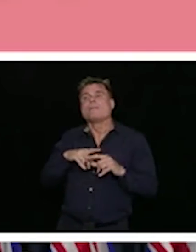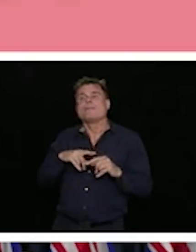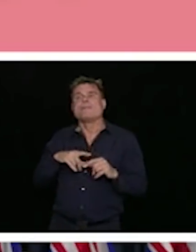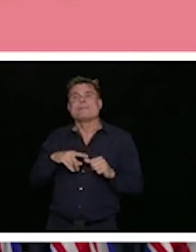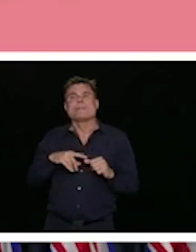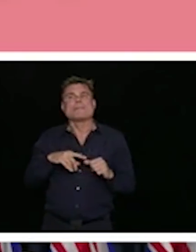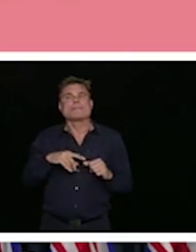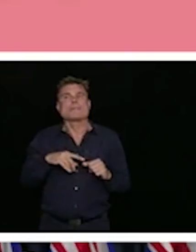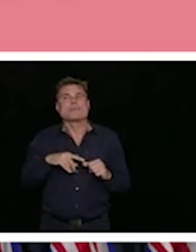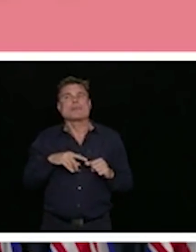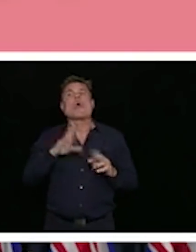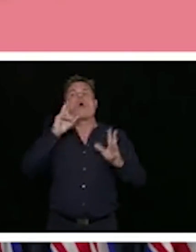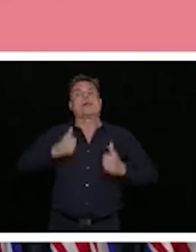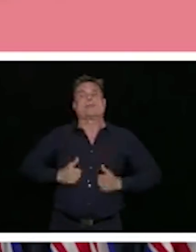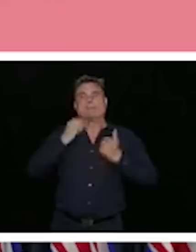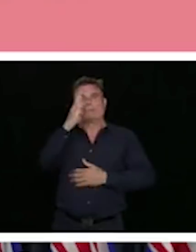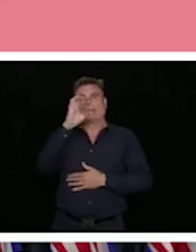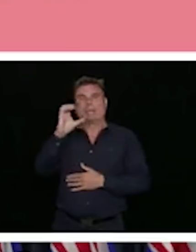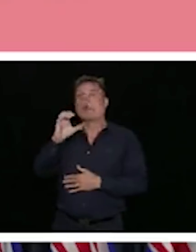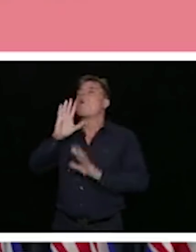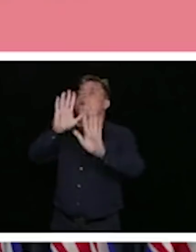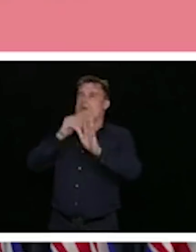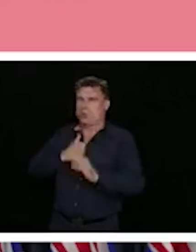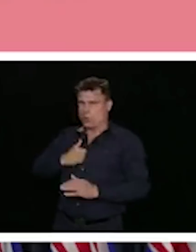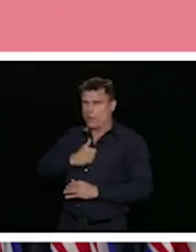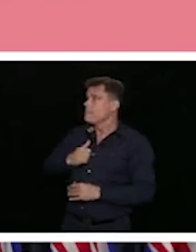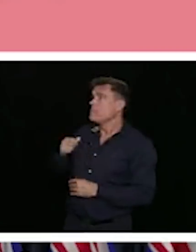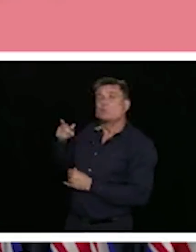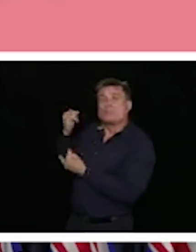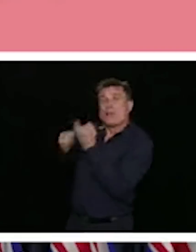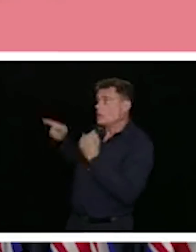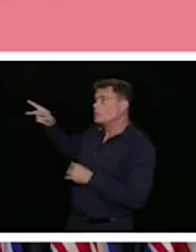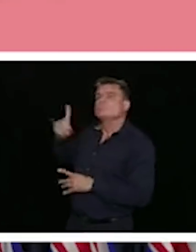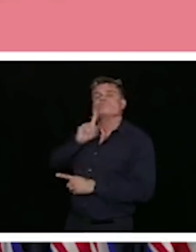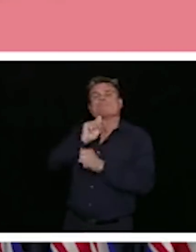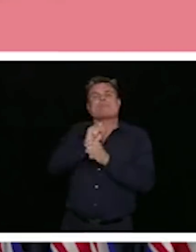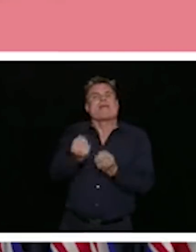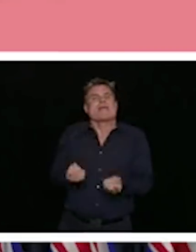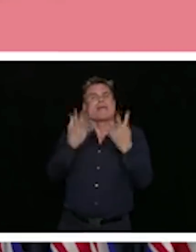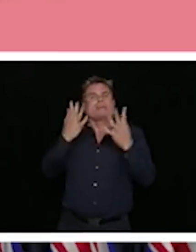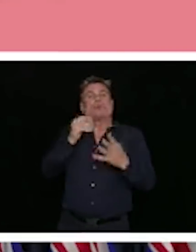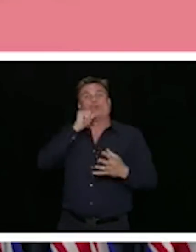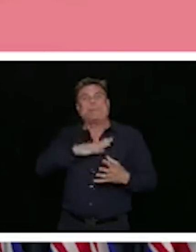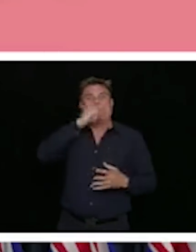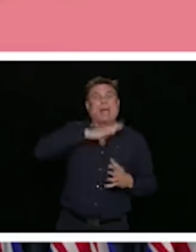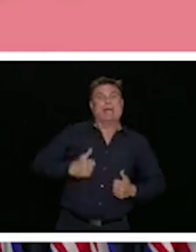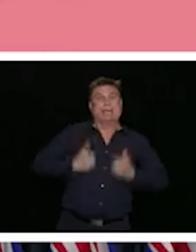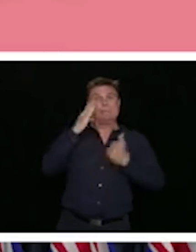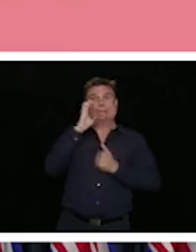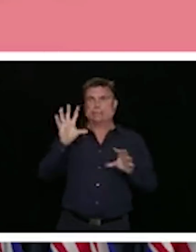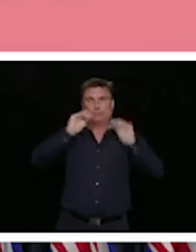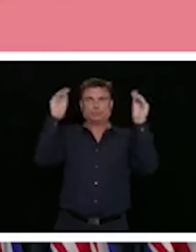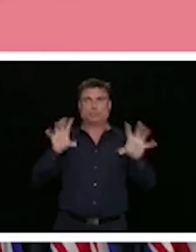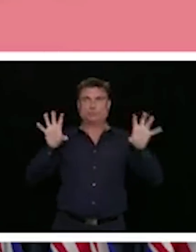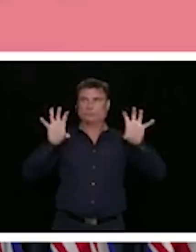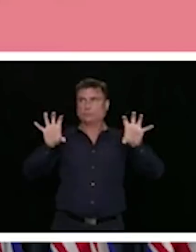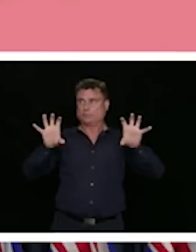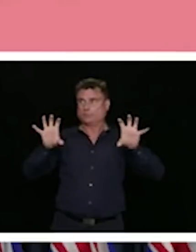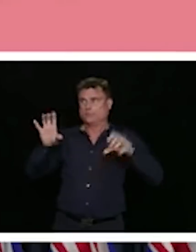And so we can compensate for that to ensure that we hear the voices of people from different ethnic and racial groups.